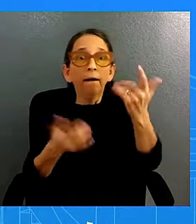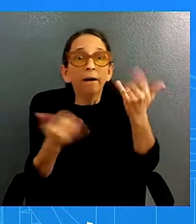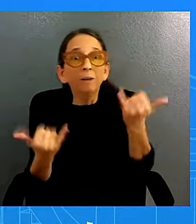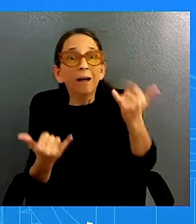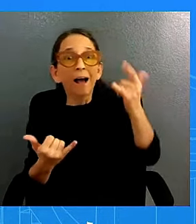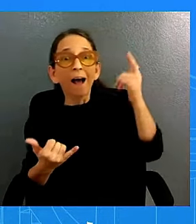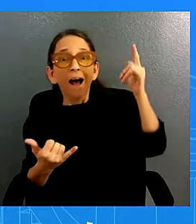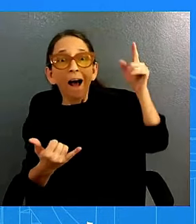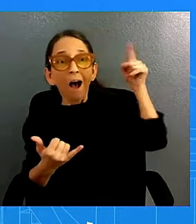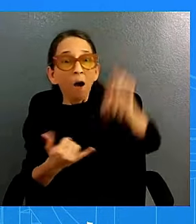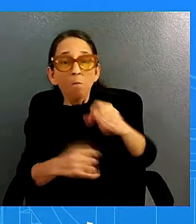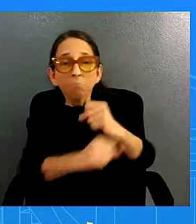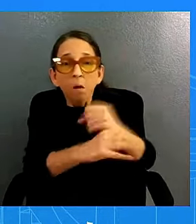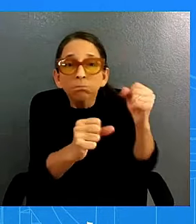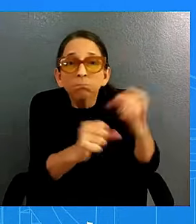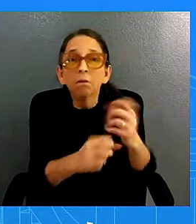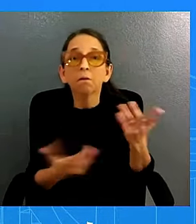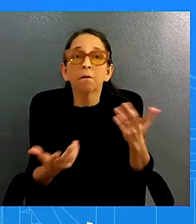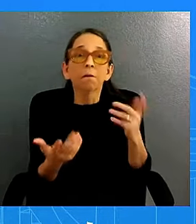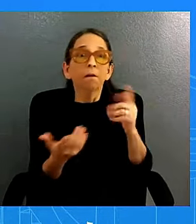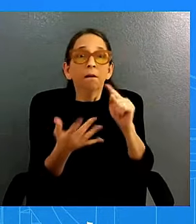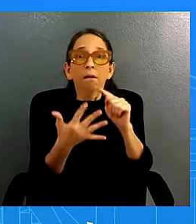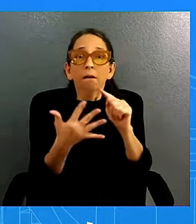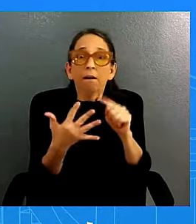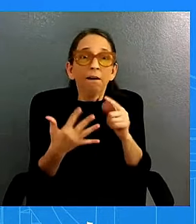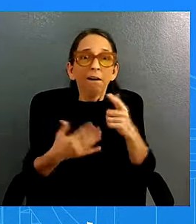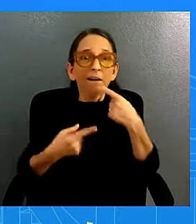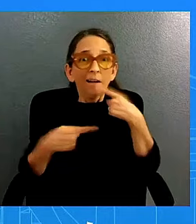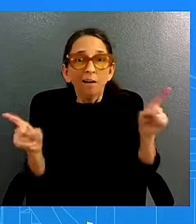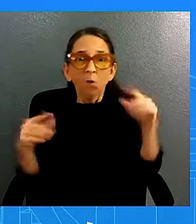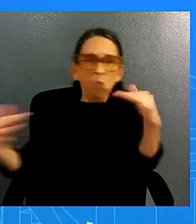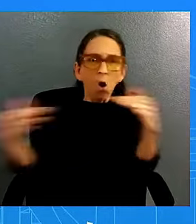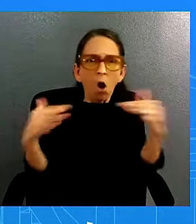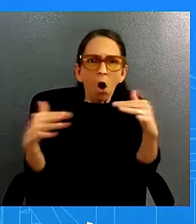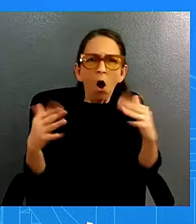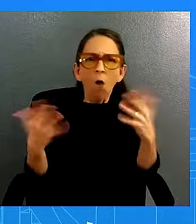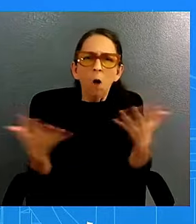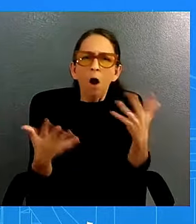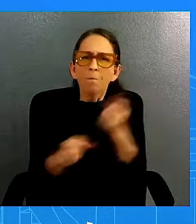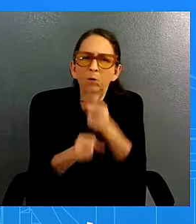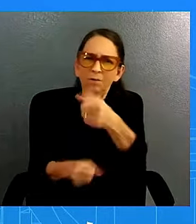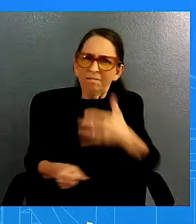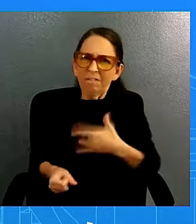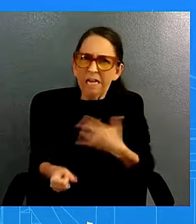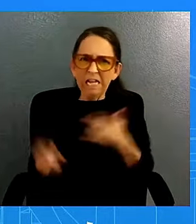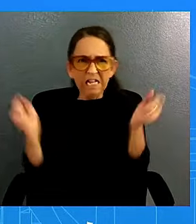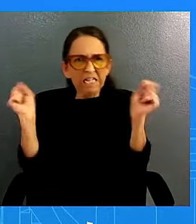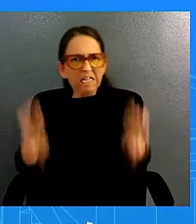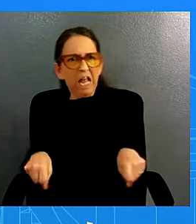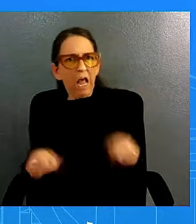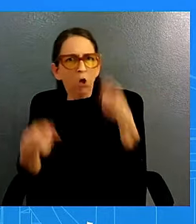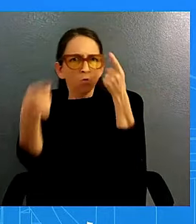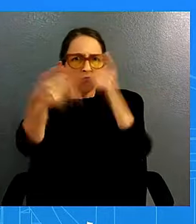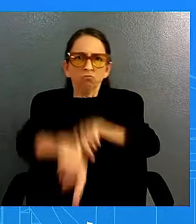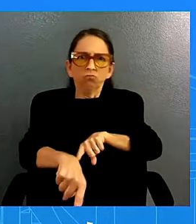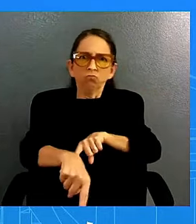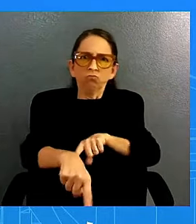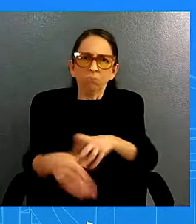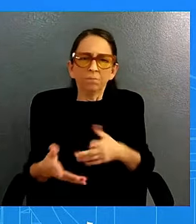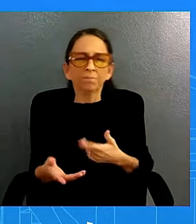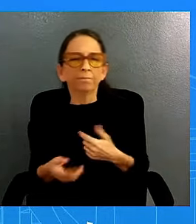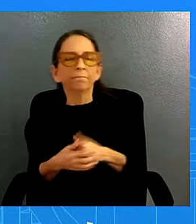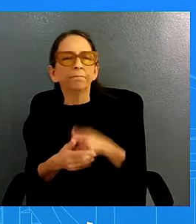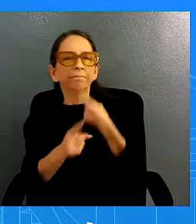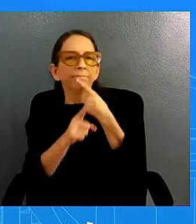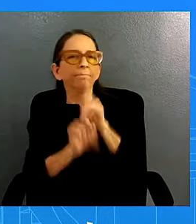war what you know what is there that makes you believe that makes the president because the president continues to believe that we have to be optimistic and